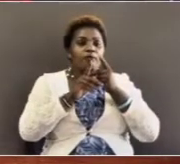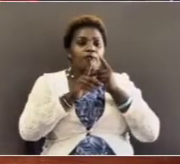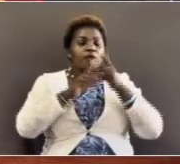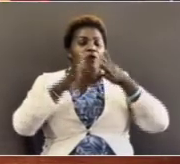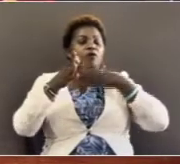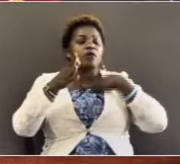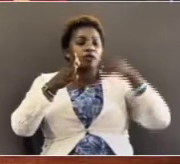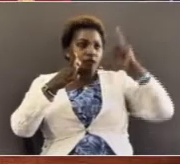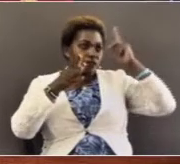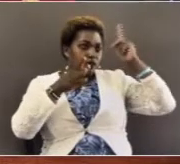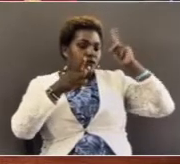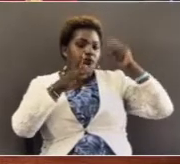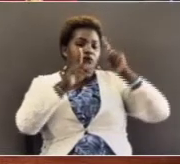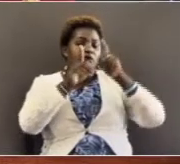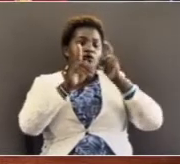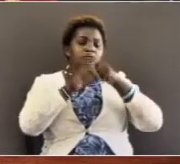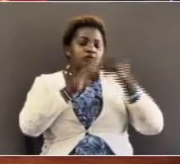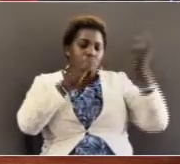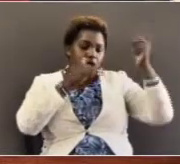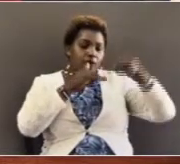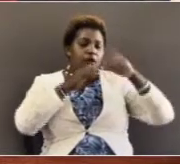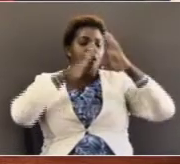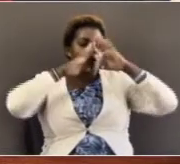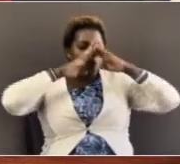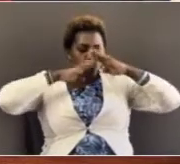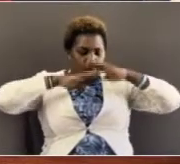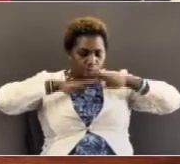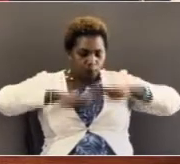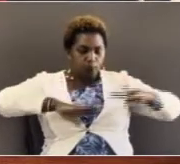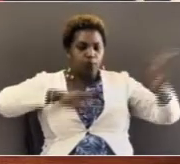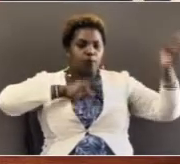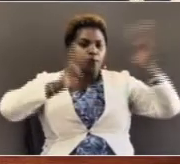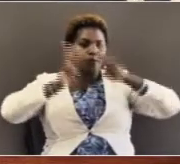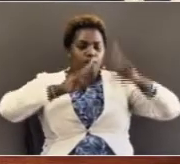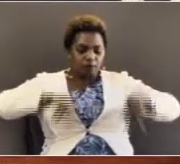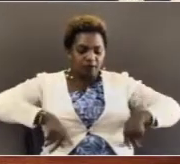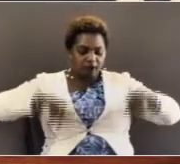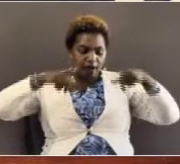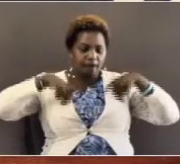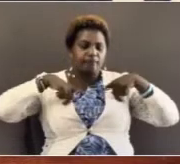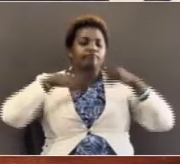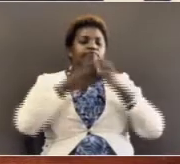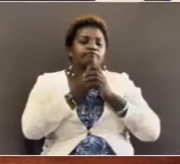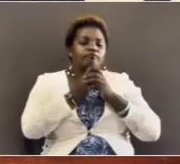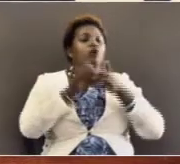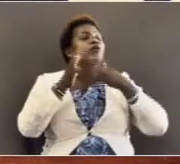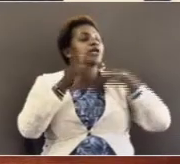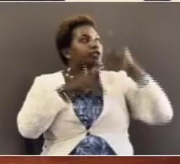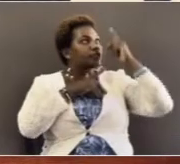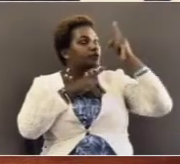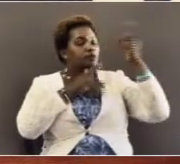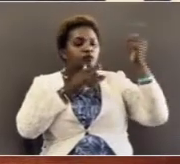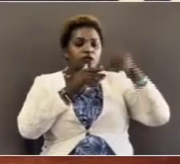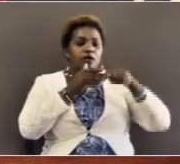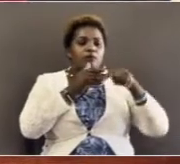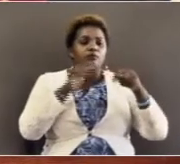we need him to calm the storms of our lives we need him